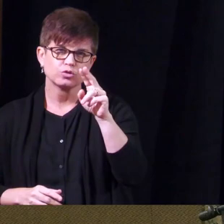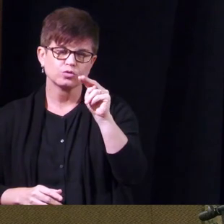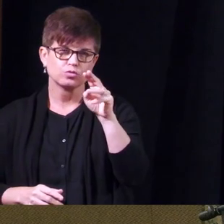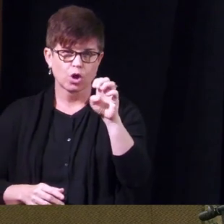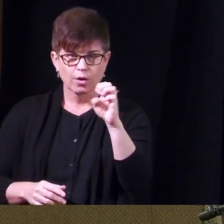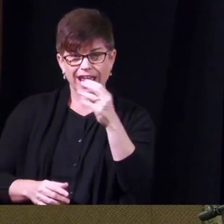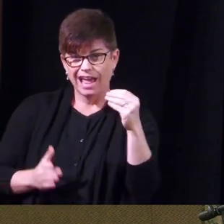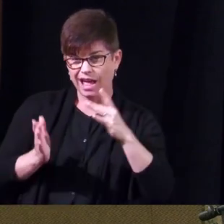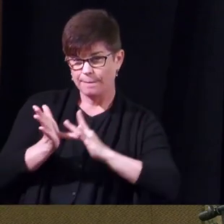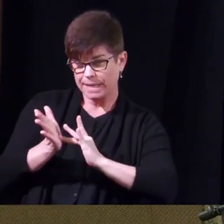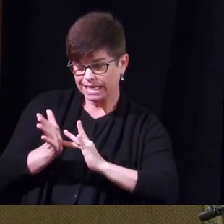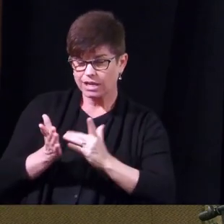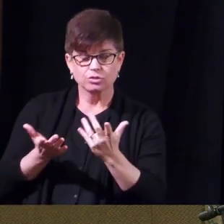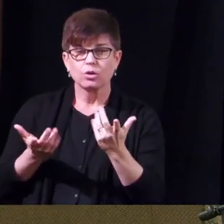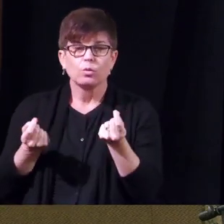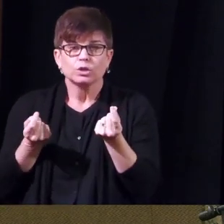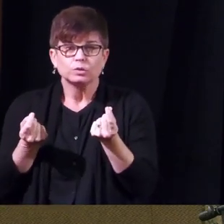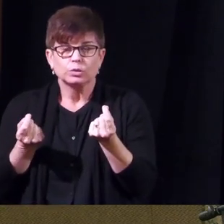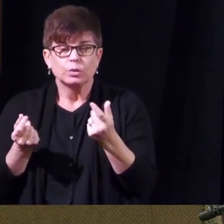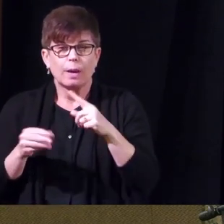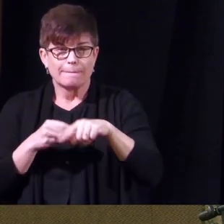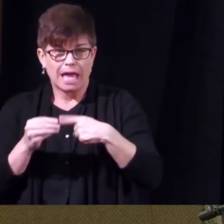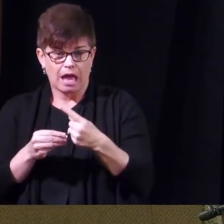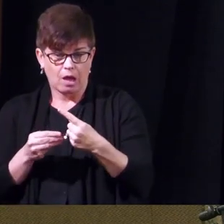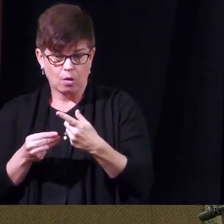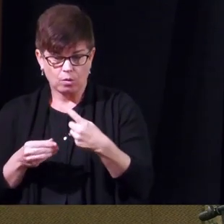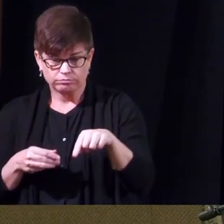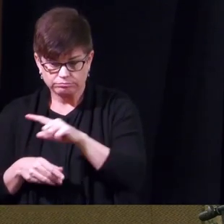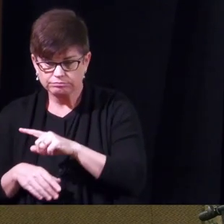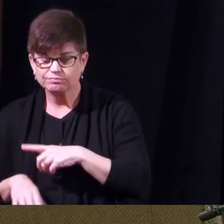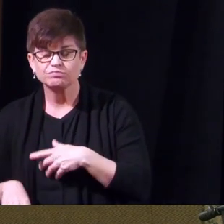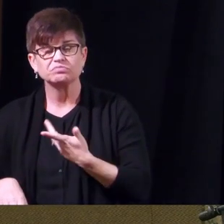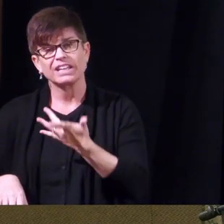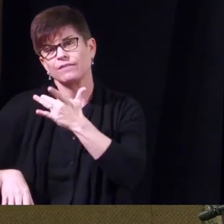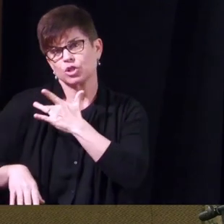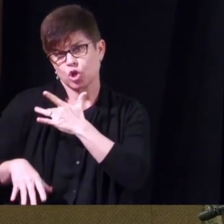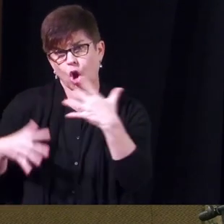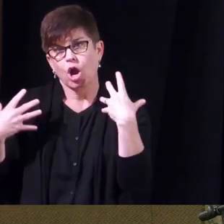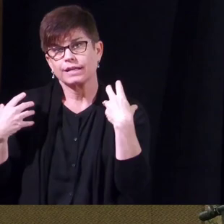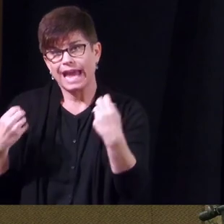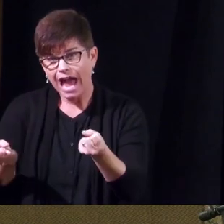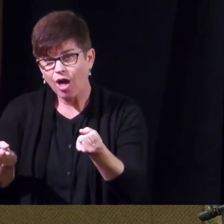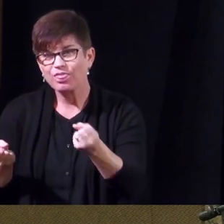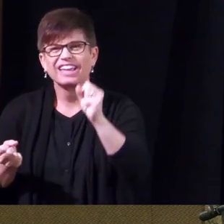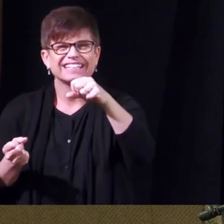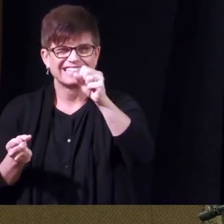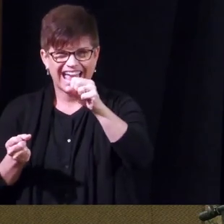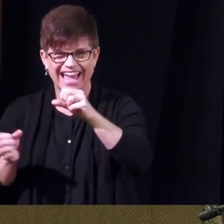try lifestyle changes uh if it's heart healthy it's usually penis healthy